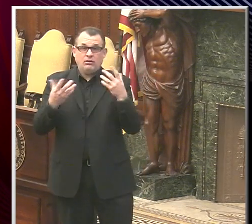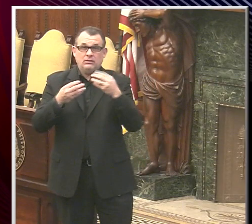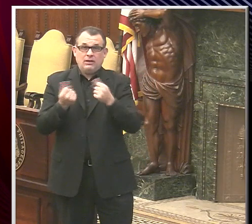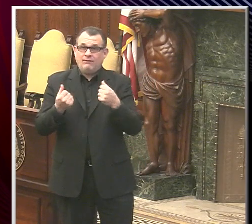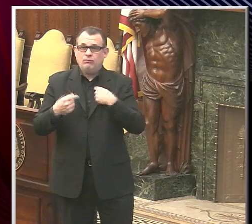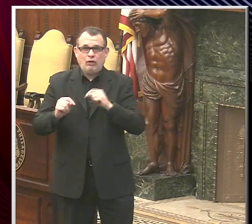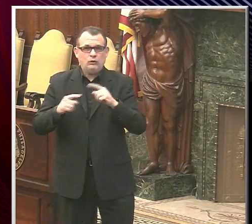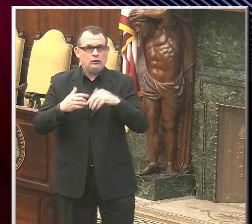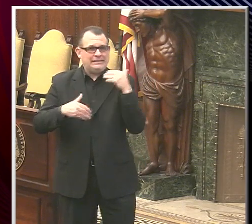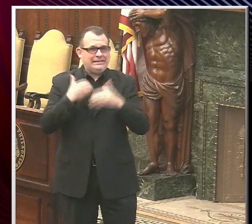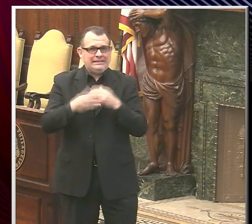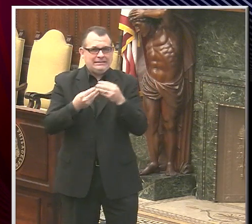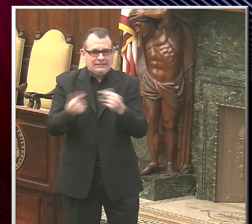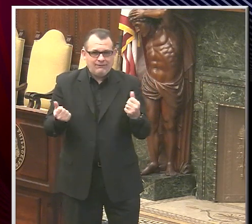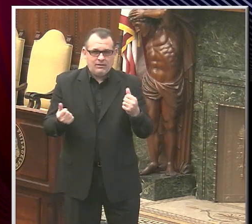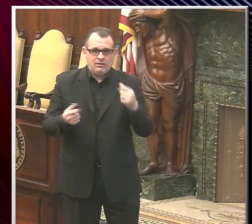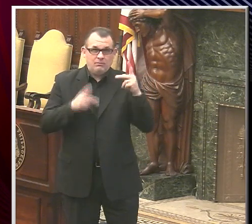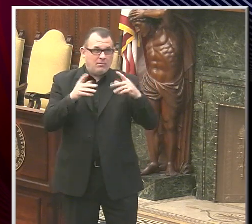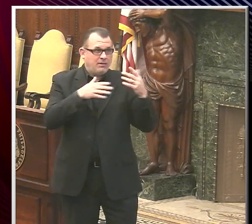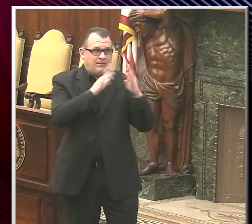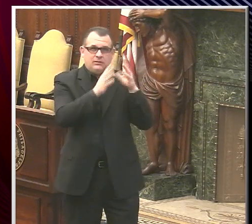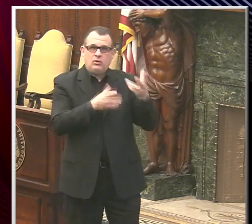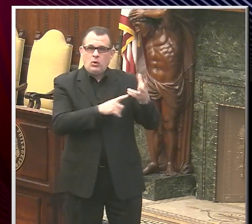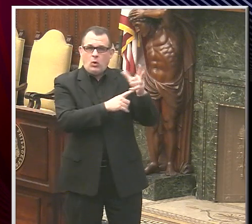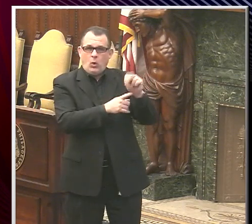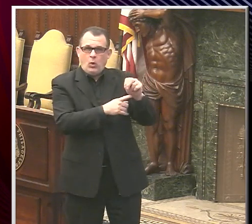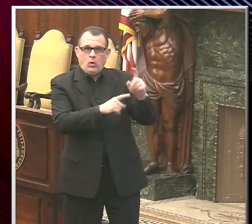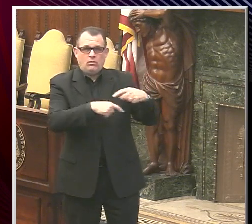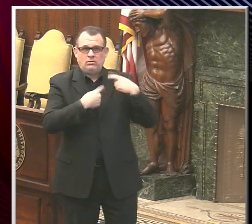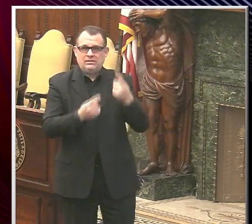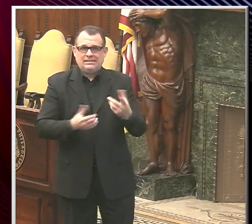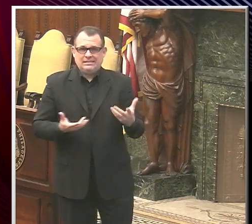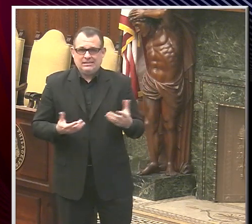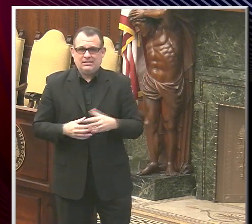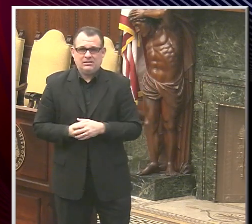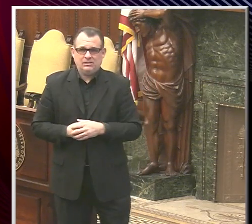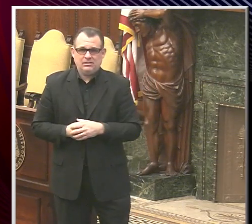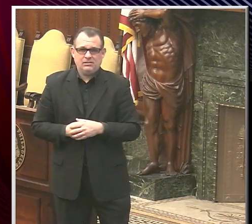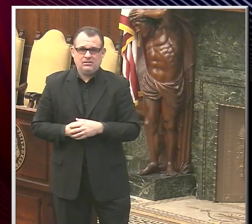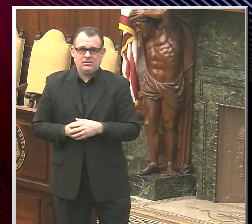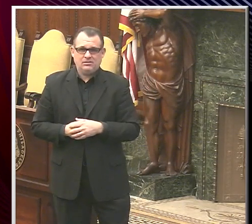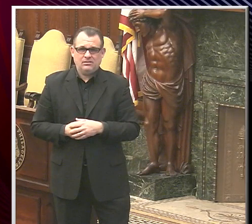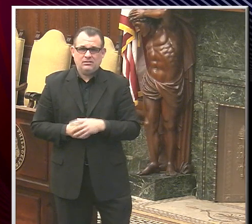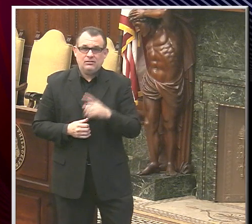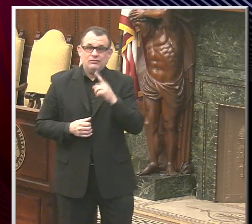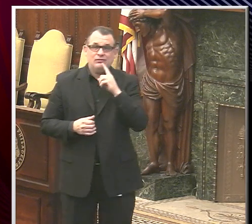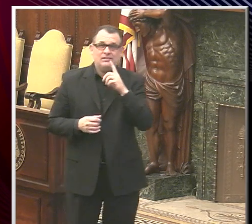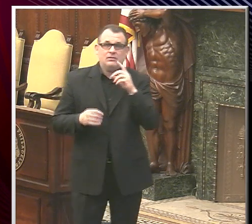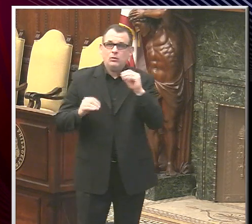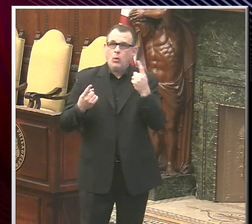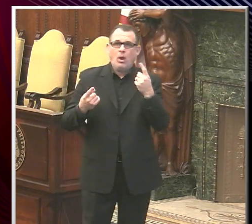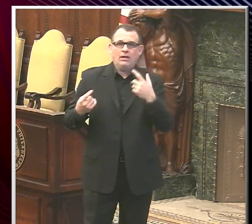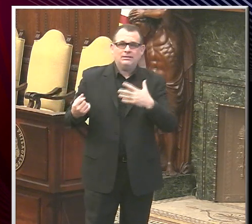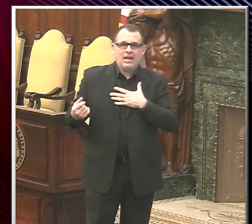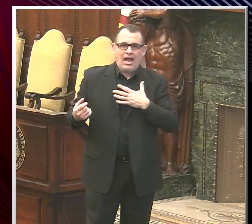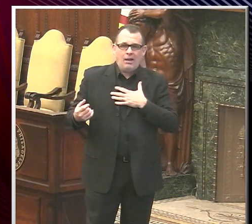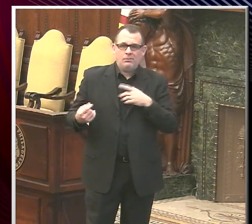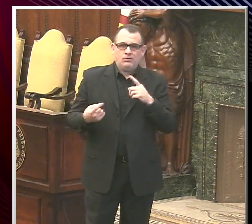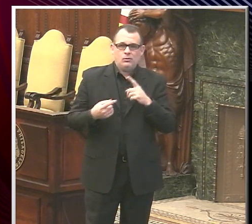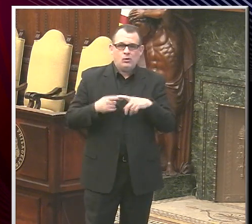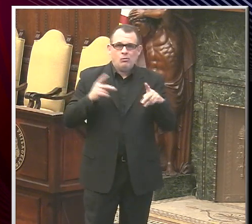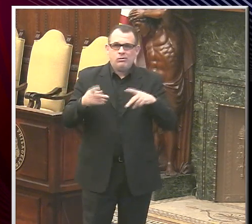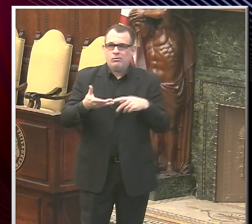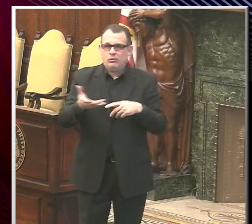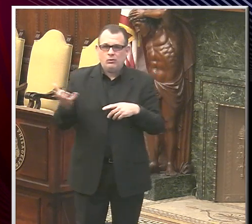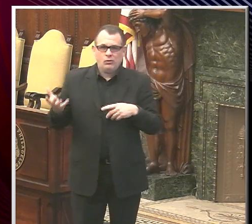places are facing their own problems. And, you know, nobody's going to be happy until we get over the hump where the people most eager have been